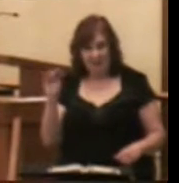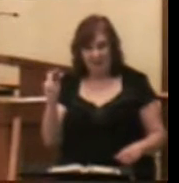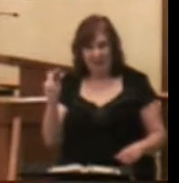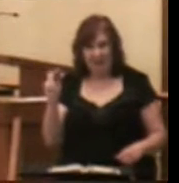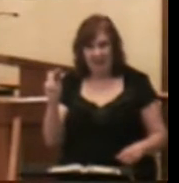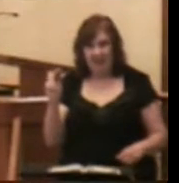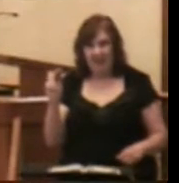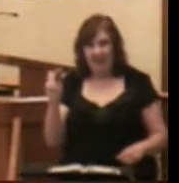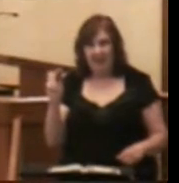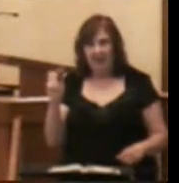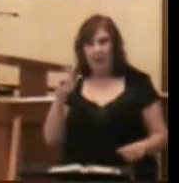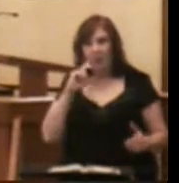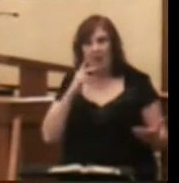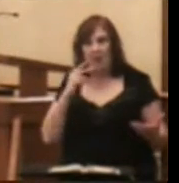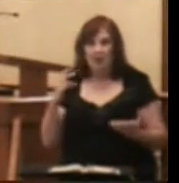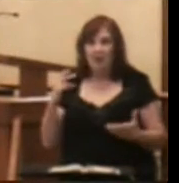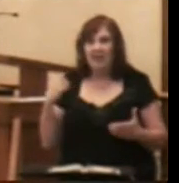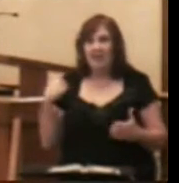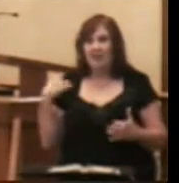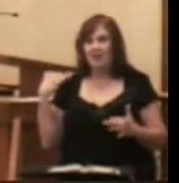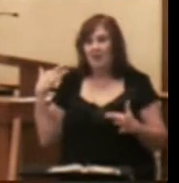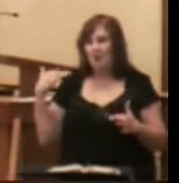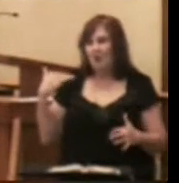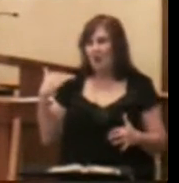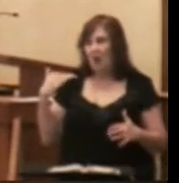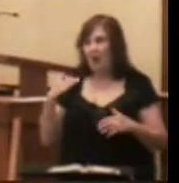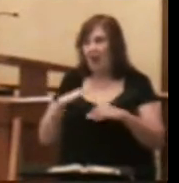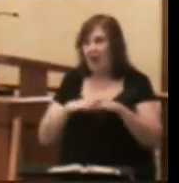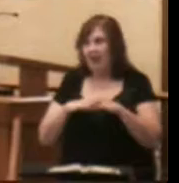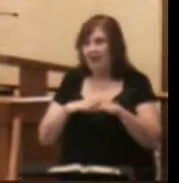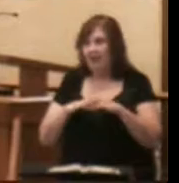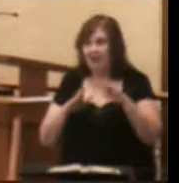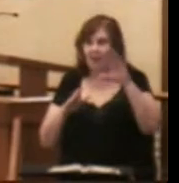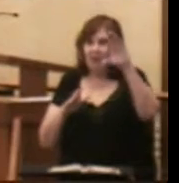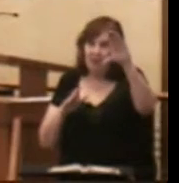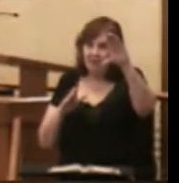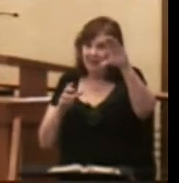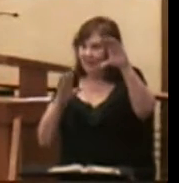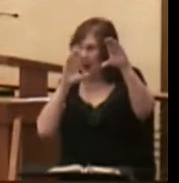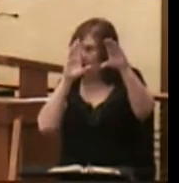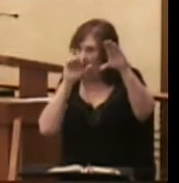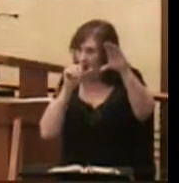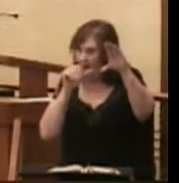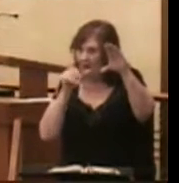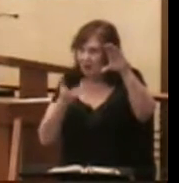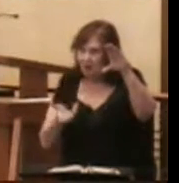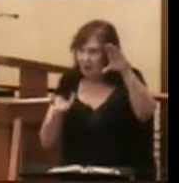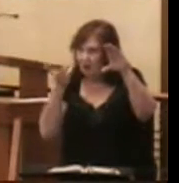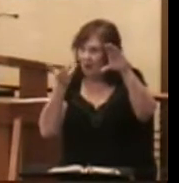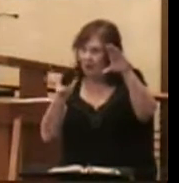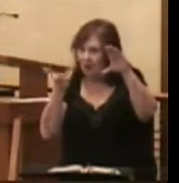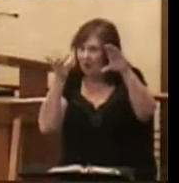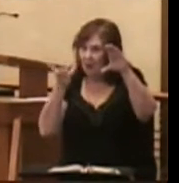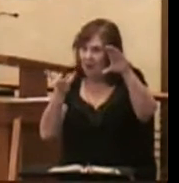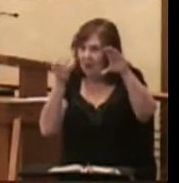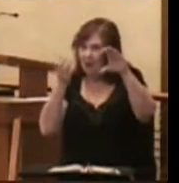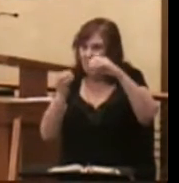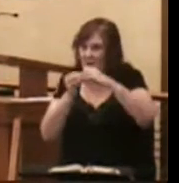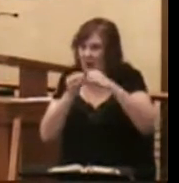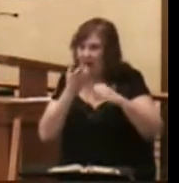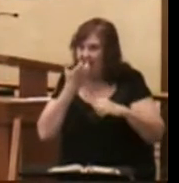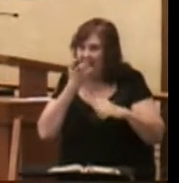baggies of snow and balance them on top of the thermostats, hoping to induce more heat from the system.